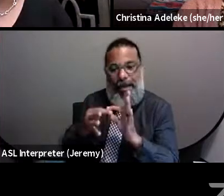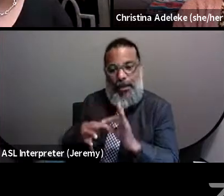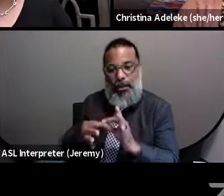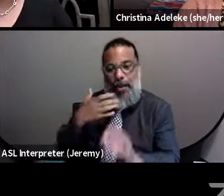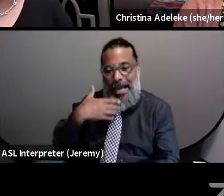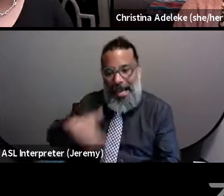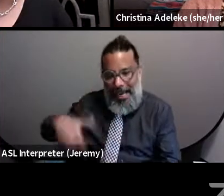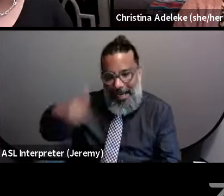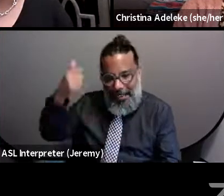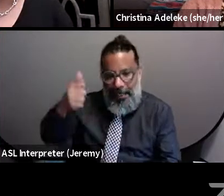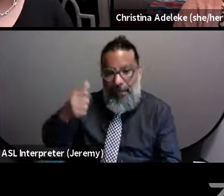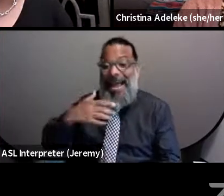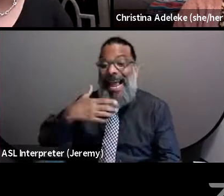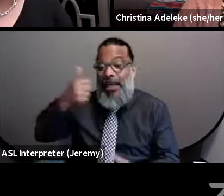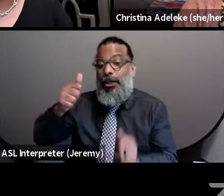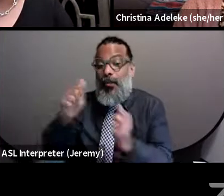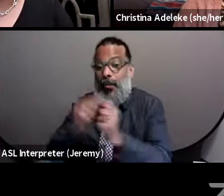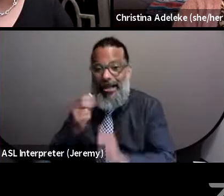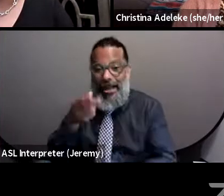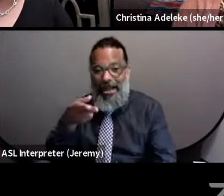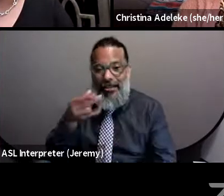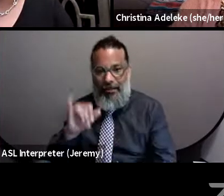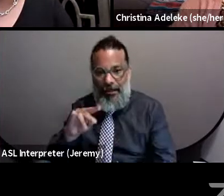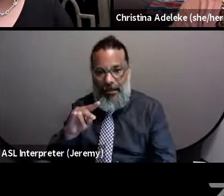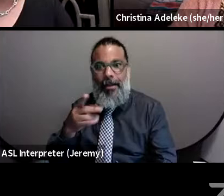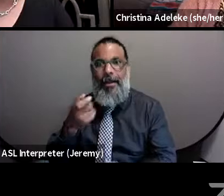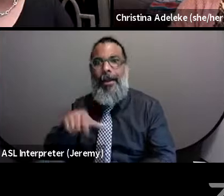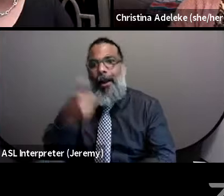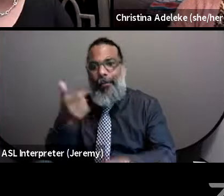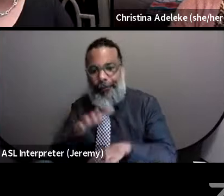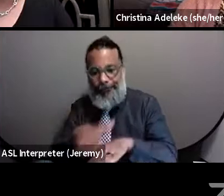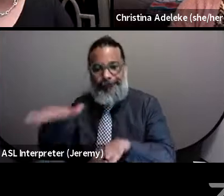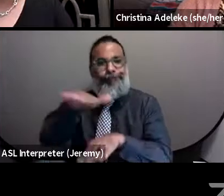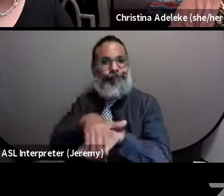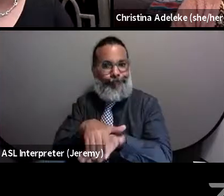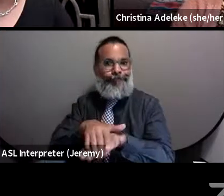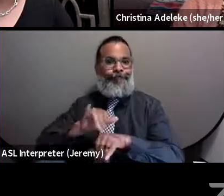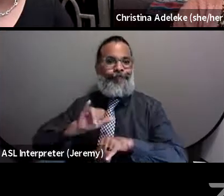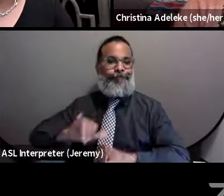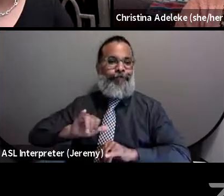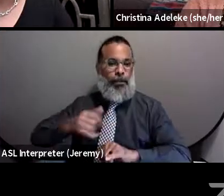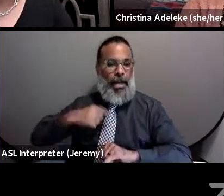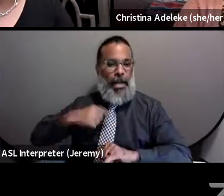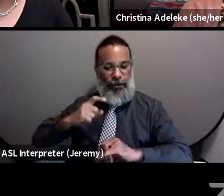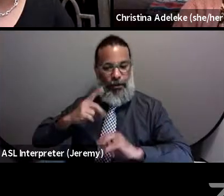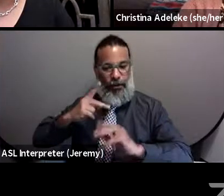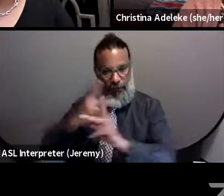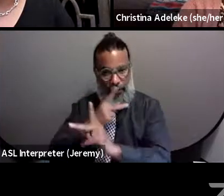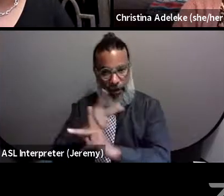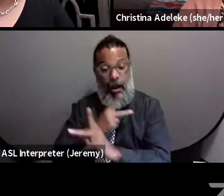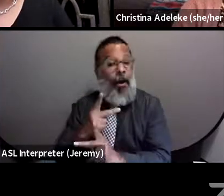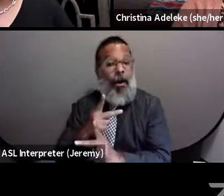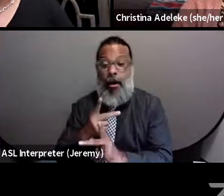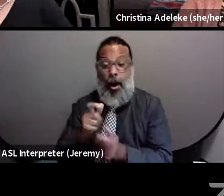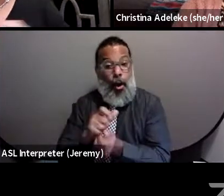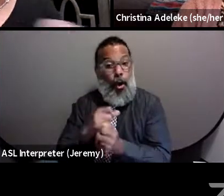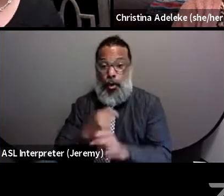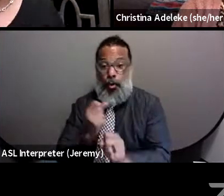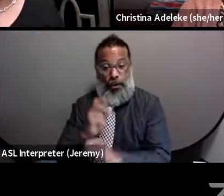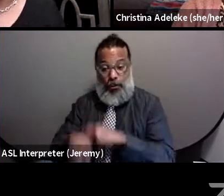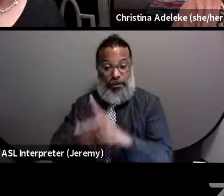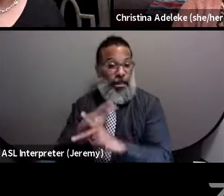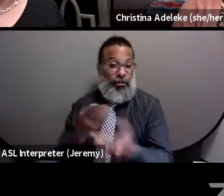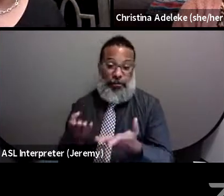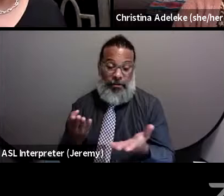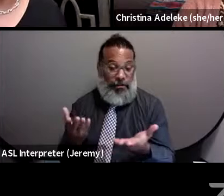but aging with HIV, you know, bring another layer of issues that we're going to have to tailor or create those kinds of services